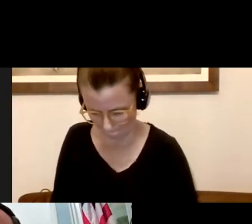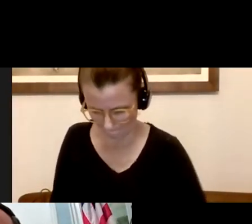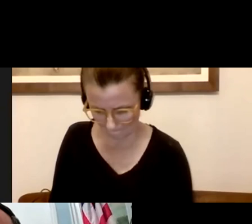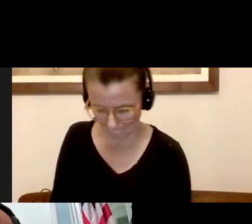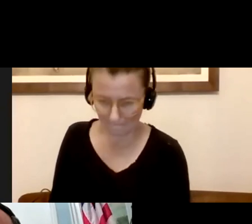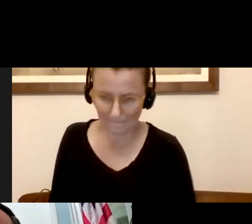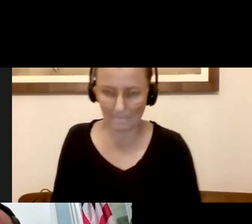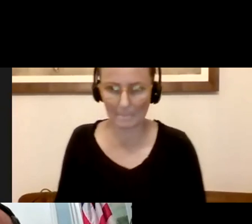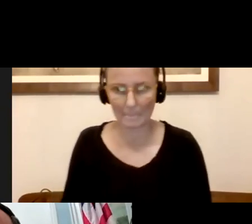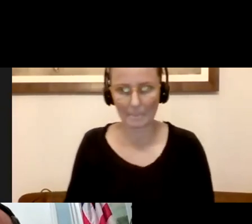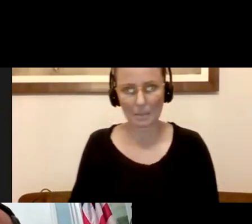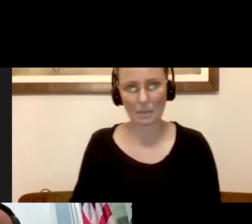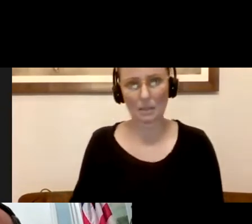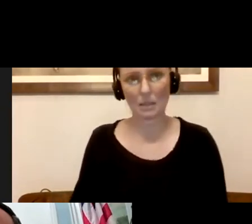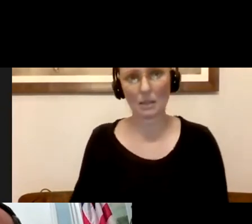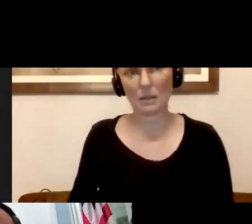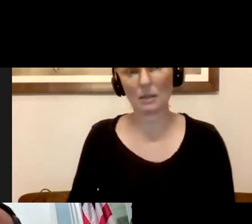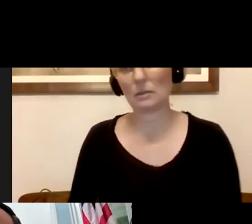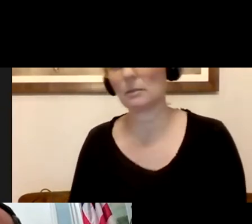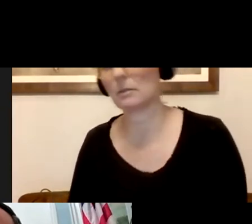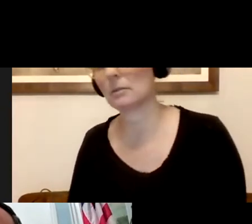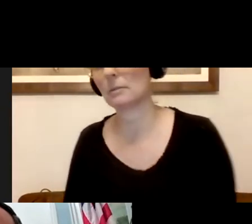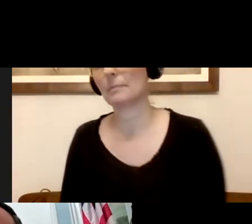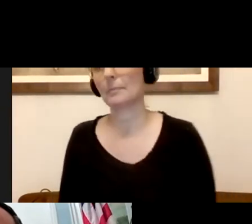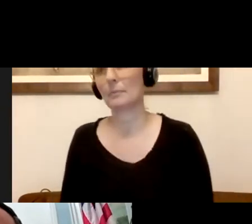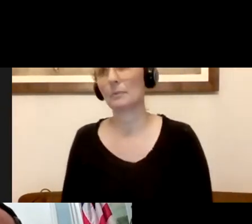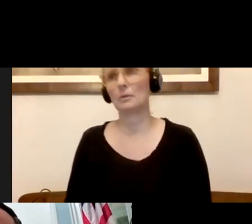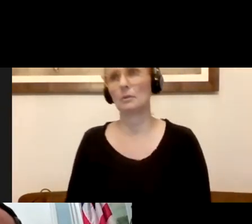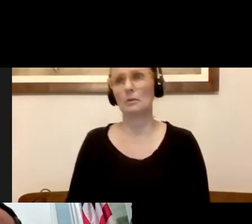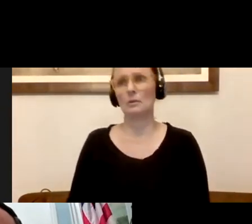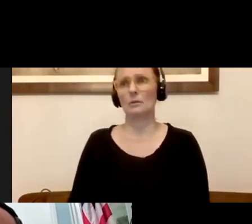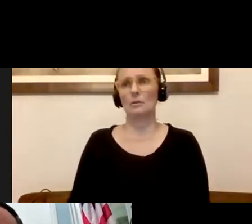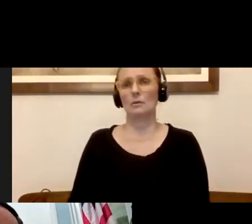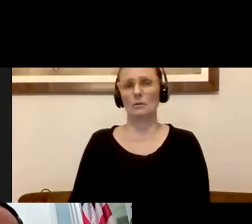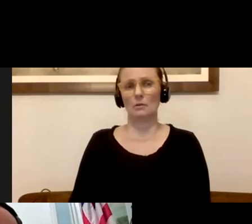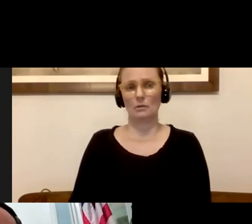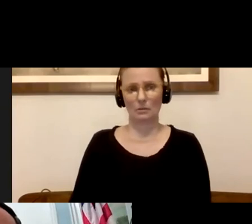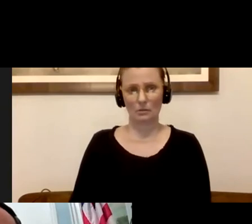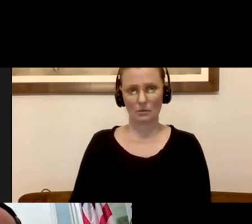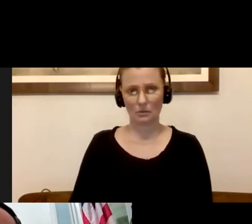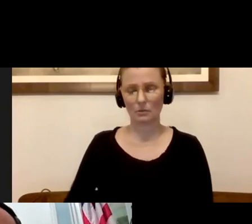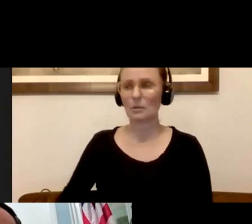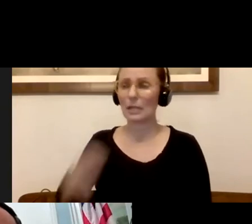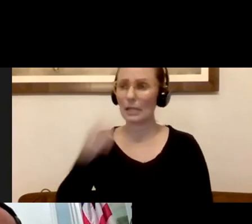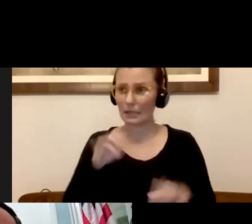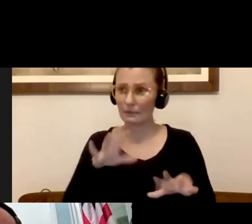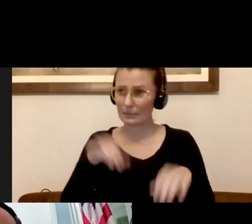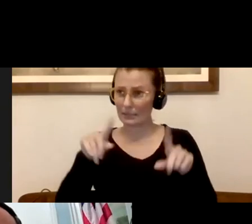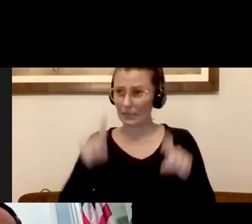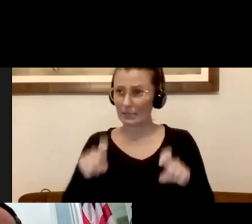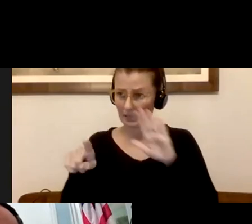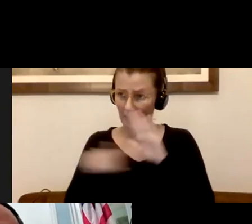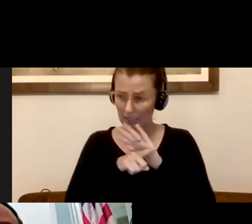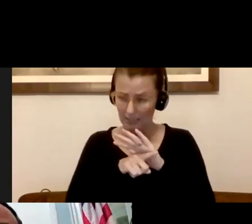Uh, let me, I'm sorry. A couple more tests here before we head off. Uh, if you get tested in a negative, it's, uh,